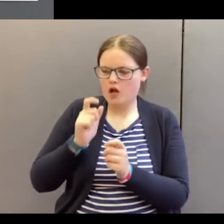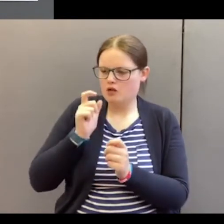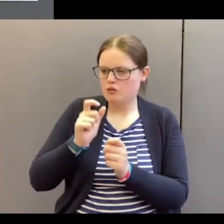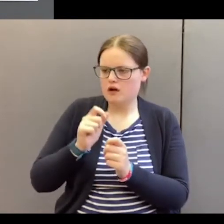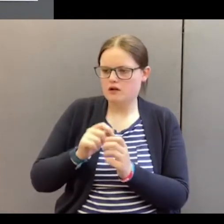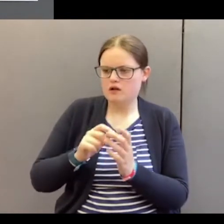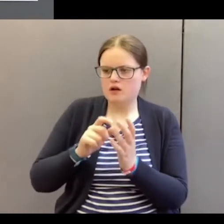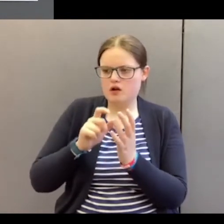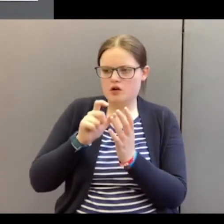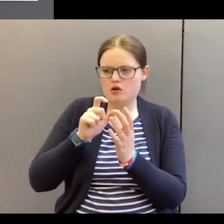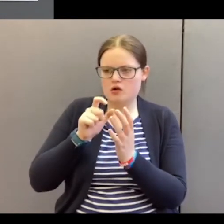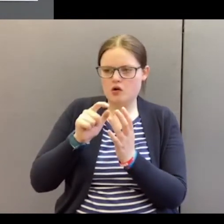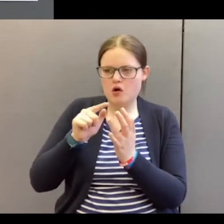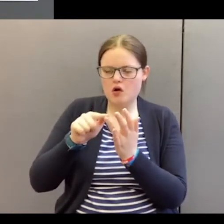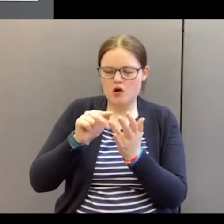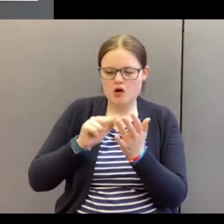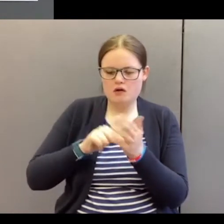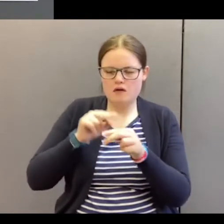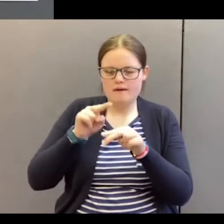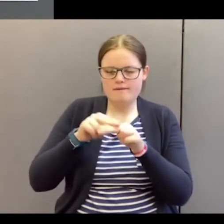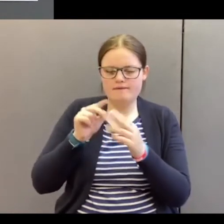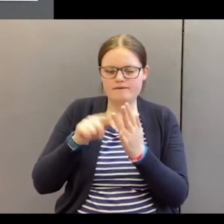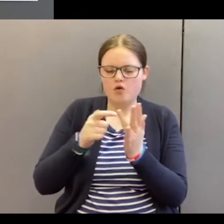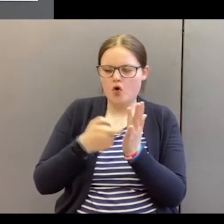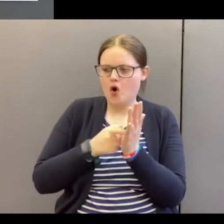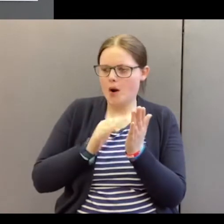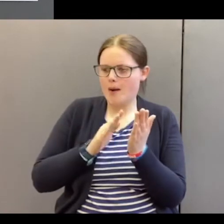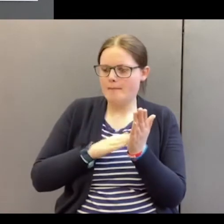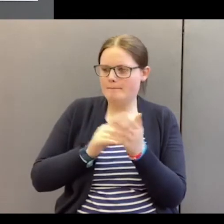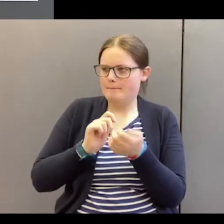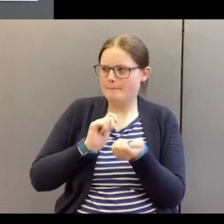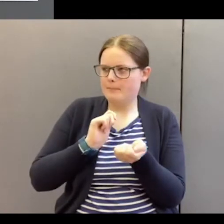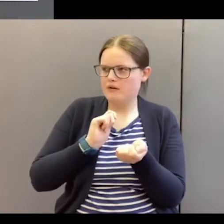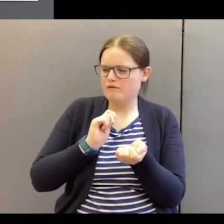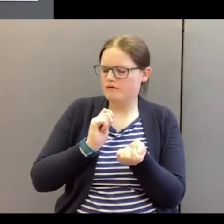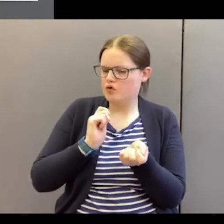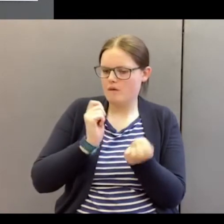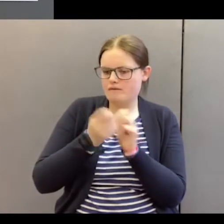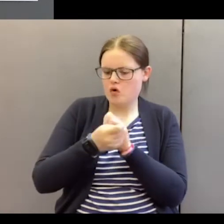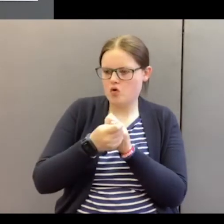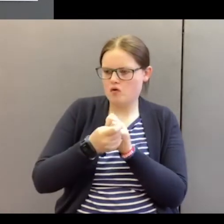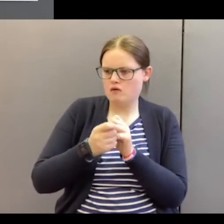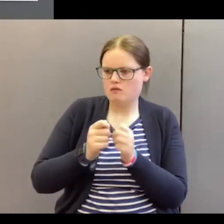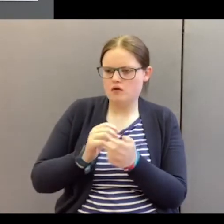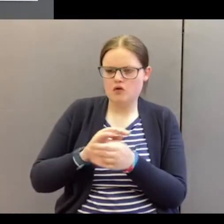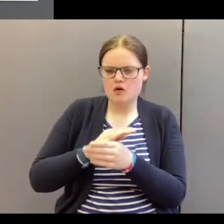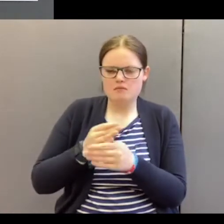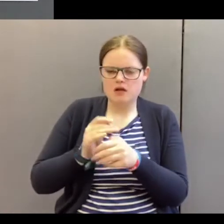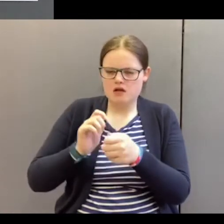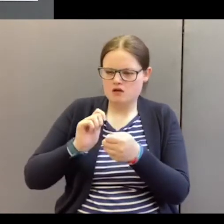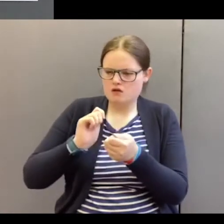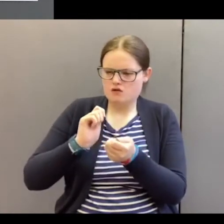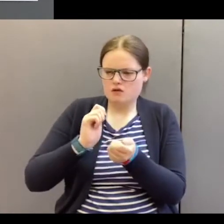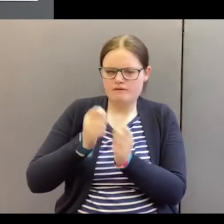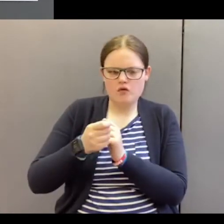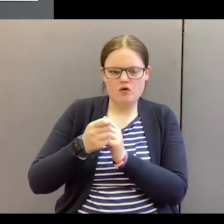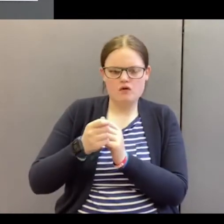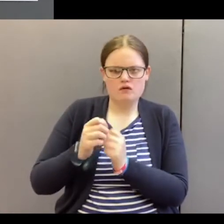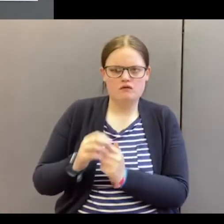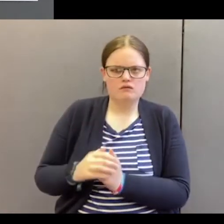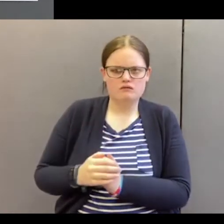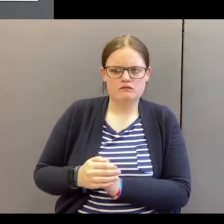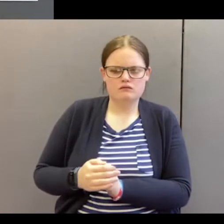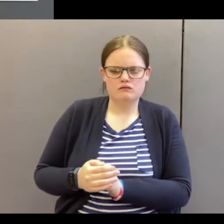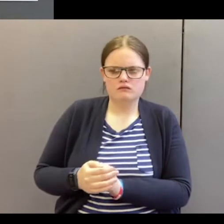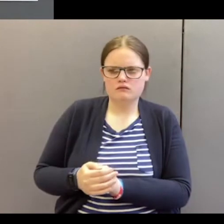conformed. I'm sure you may have worked this out already. Be not conformed.